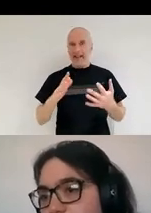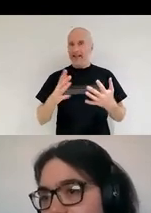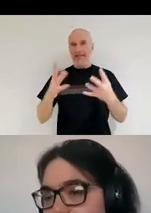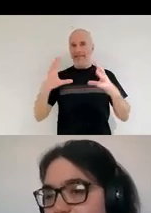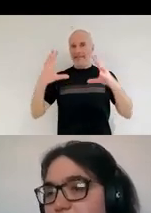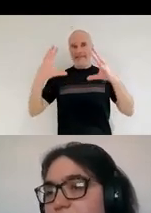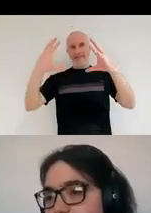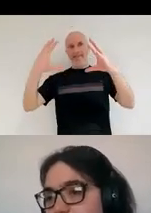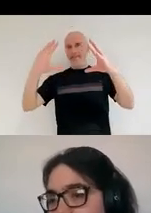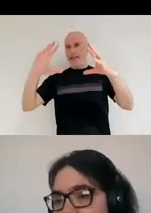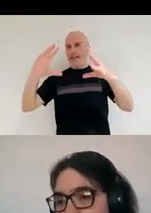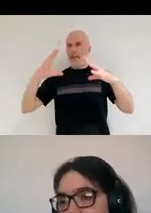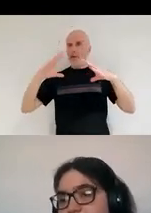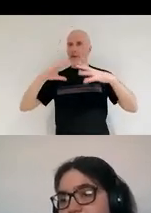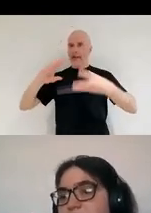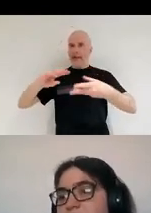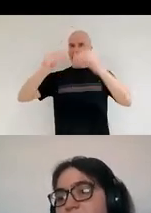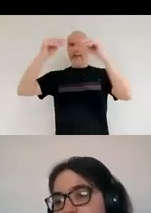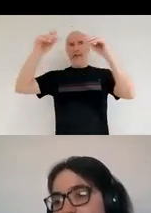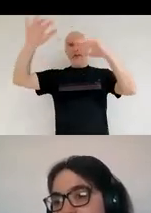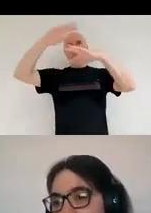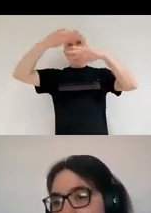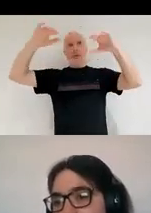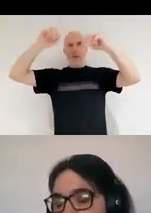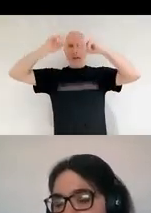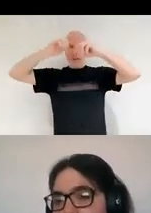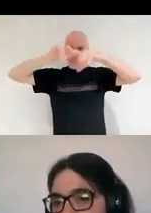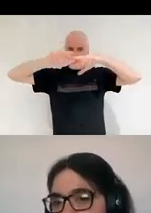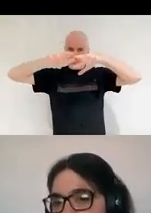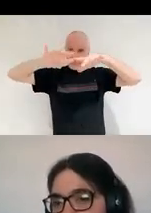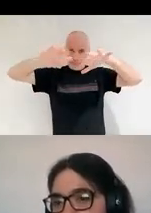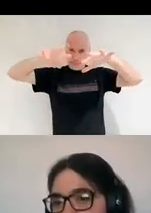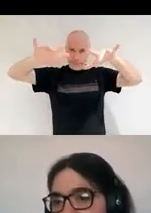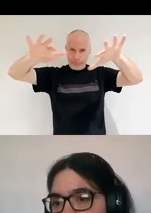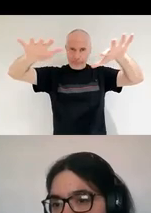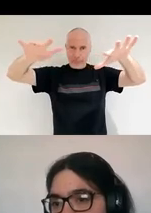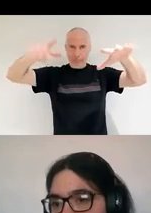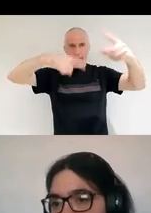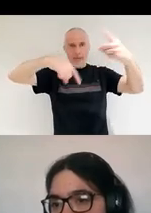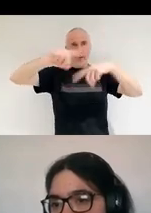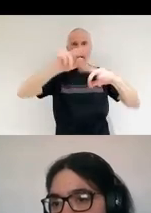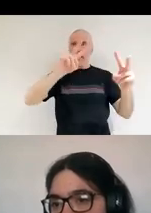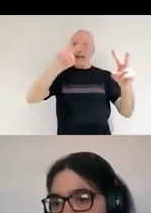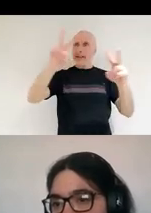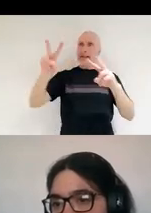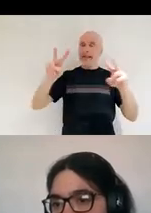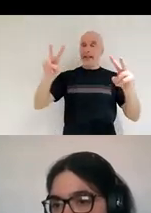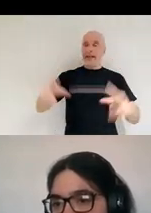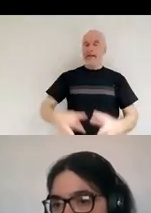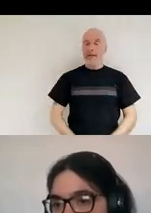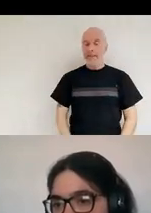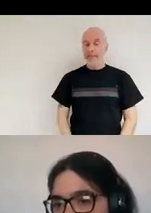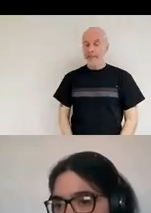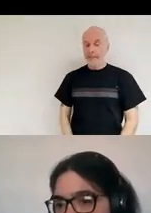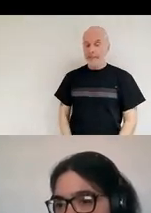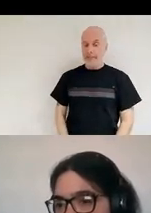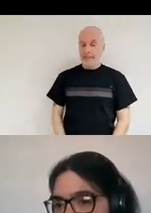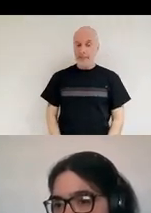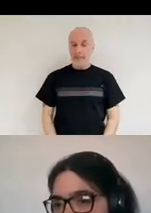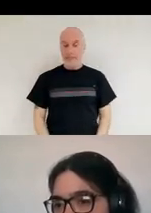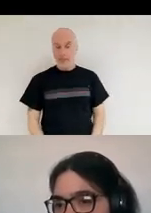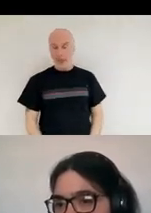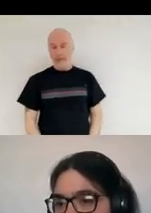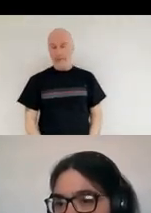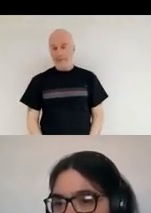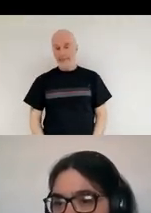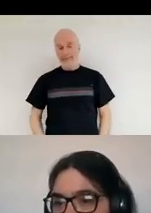the space in between stars, because that's the dust that we are actually observing. Thank you, Nina. Yeah. And forgive me, I